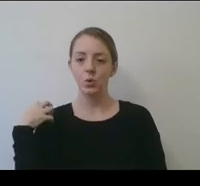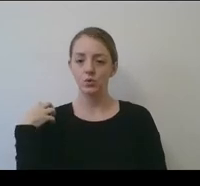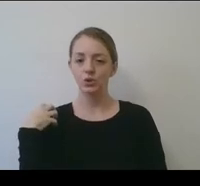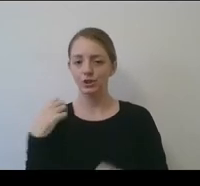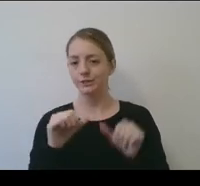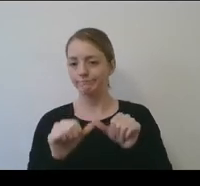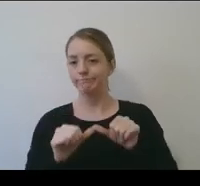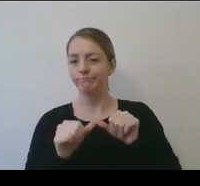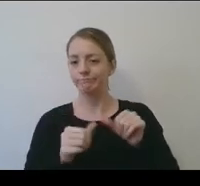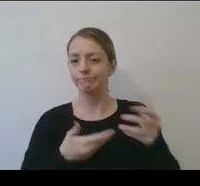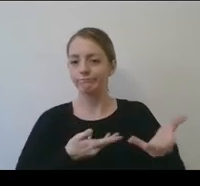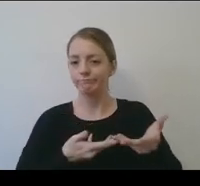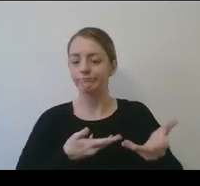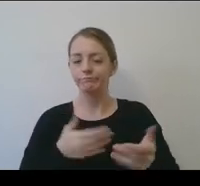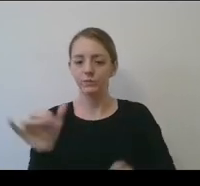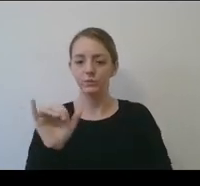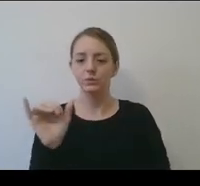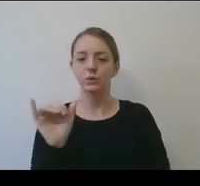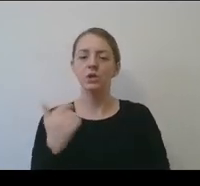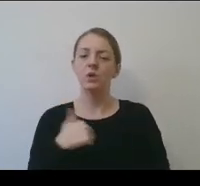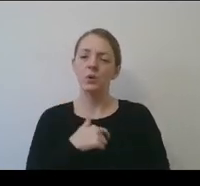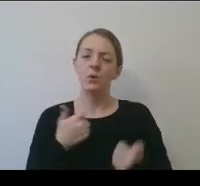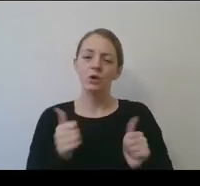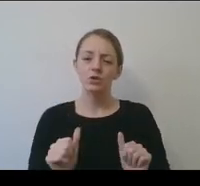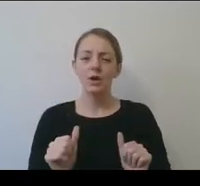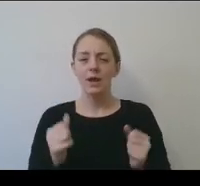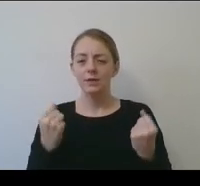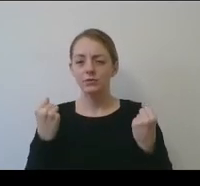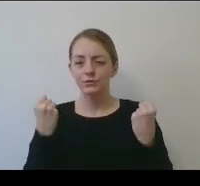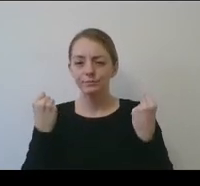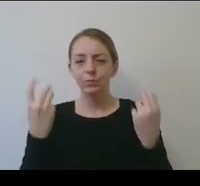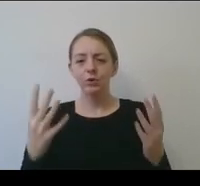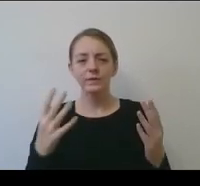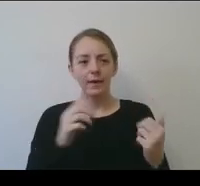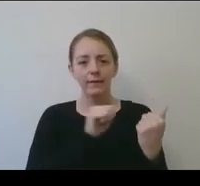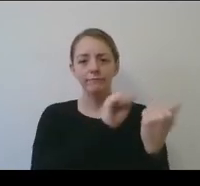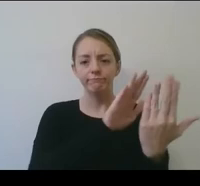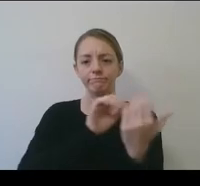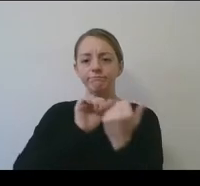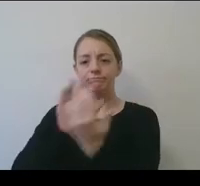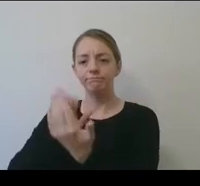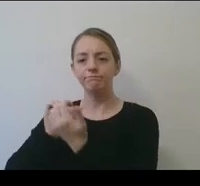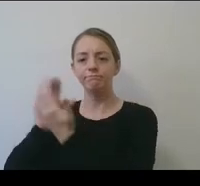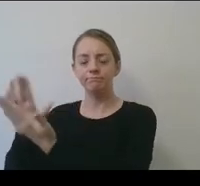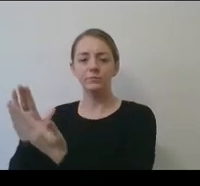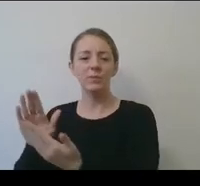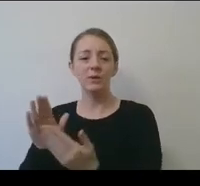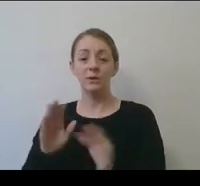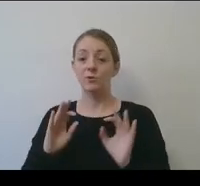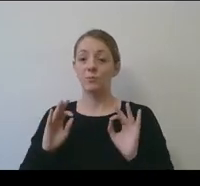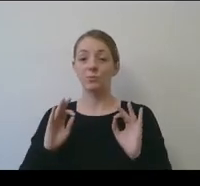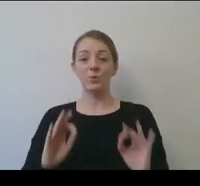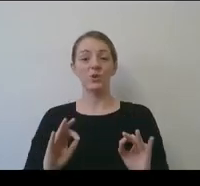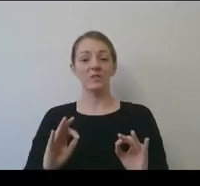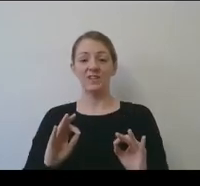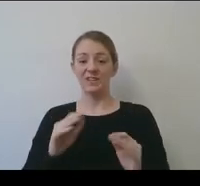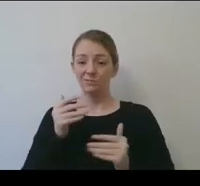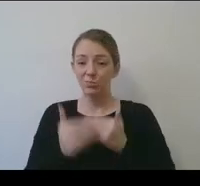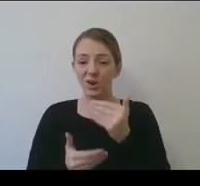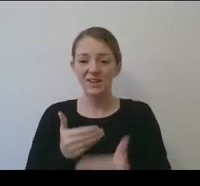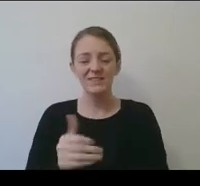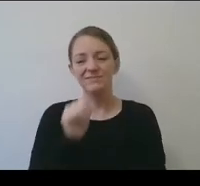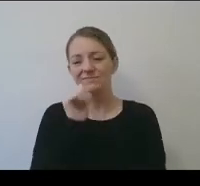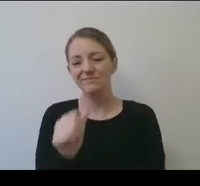well, so we're trying to take a multifaceted approach with that. There's no perfect prescription for doing that, but